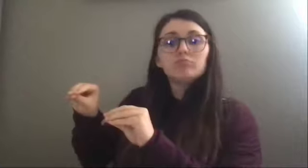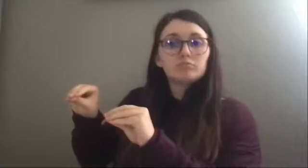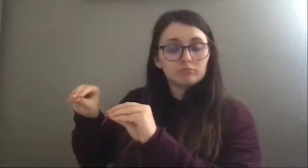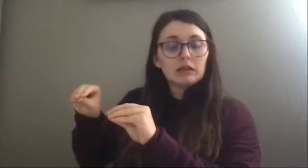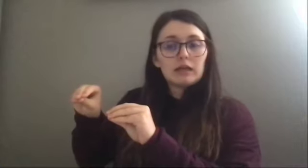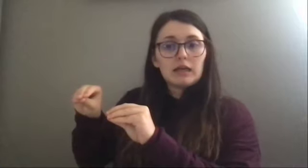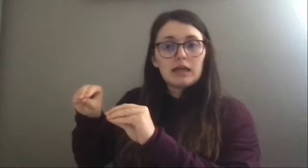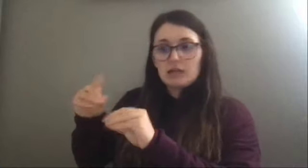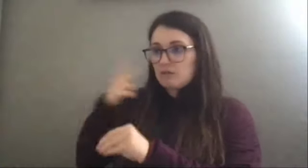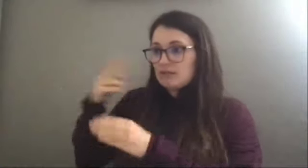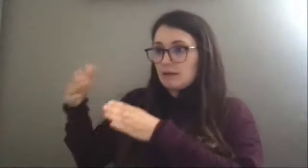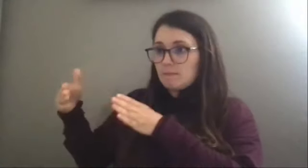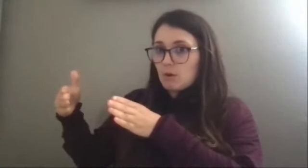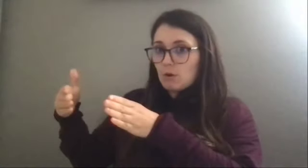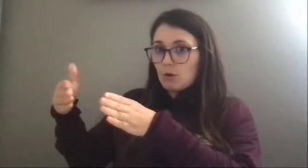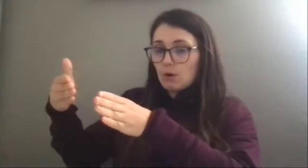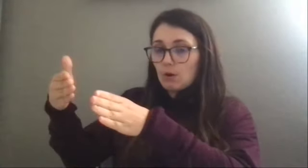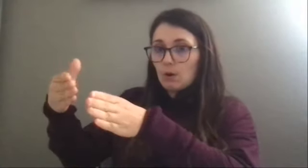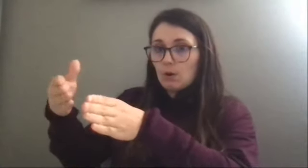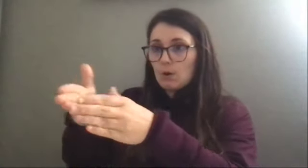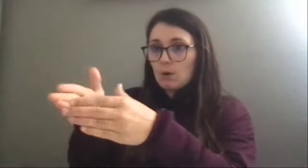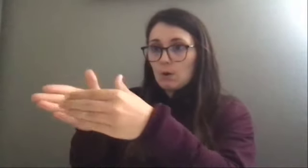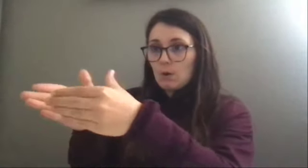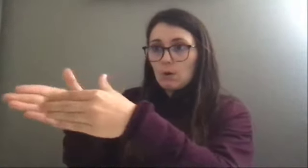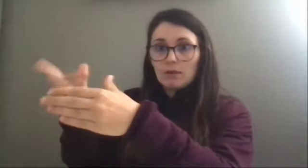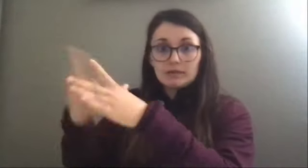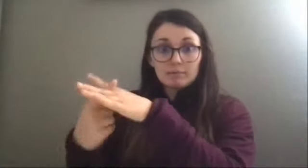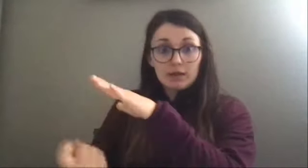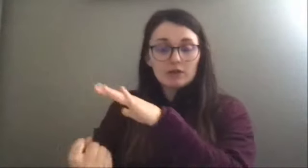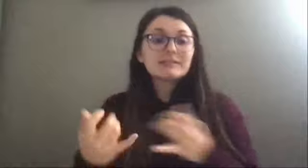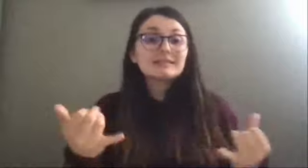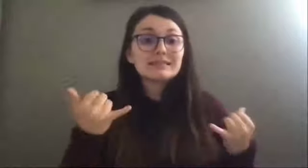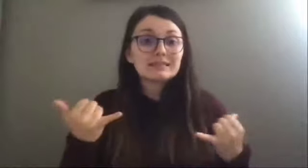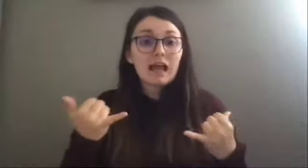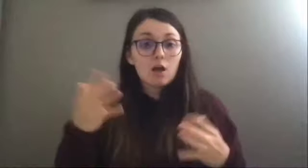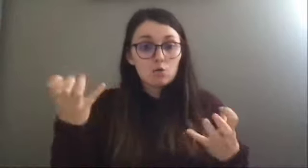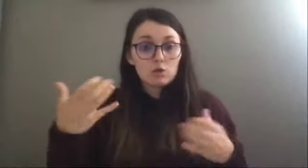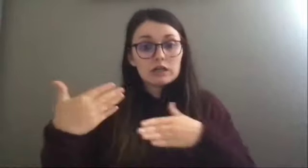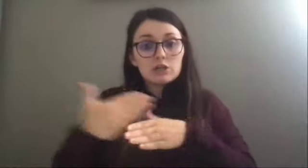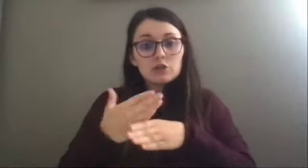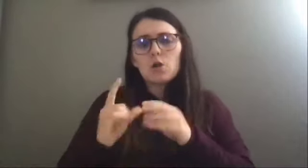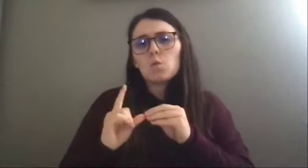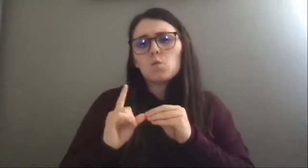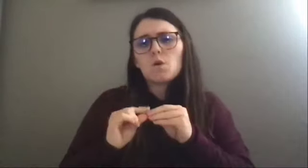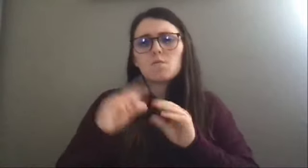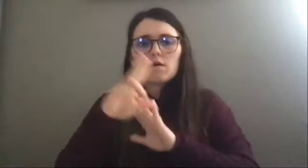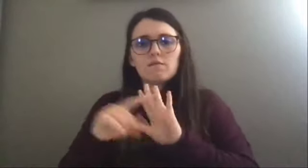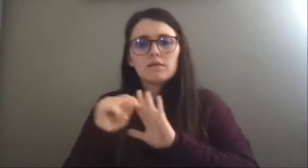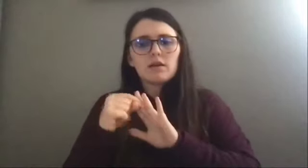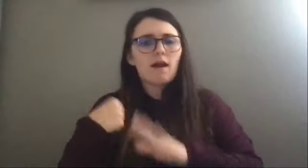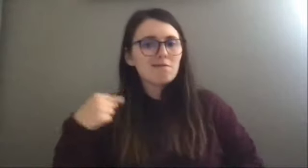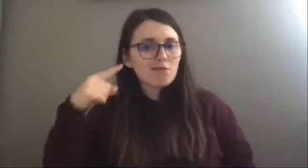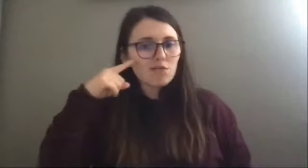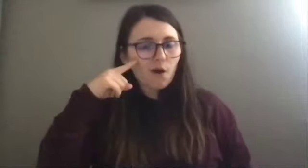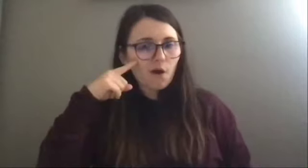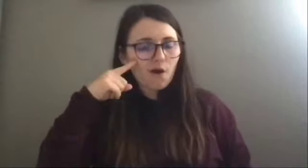conveyor belt. And then I also wanted to share one other video with you that I thought, so